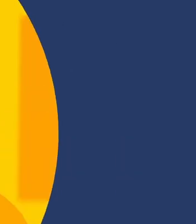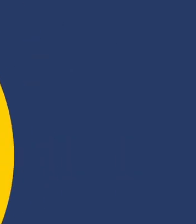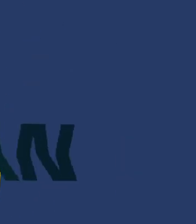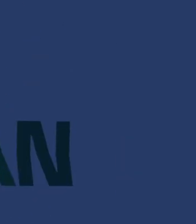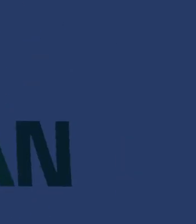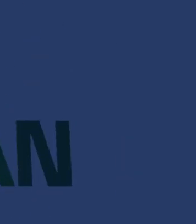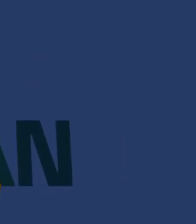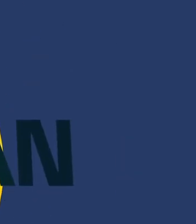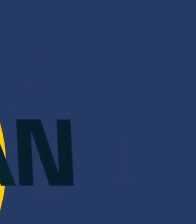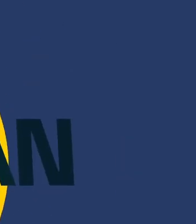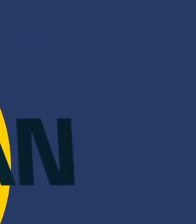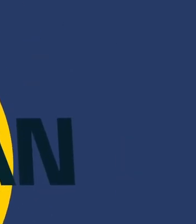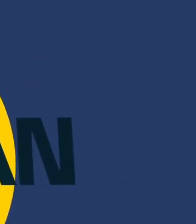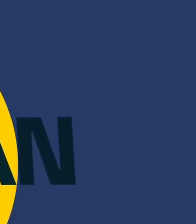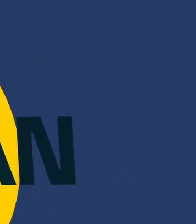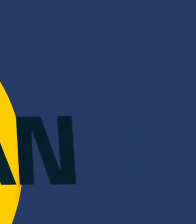Reza Reviewer